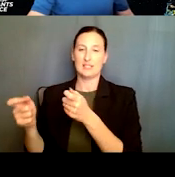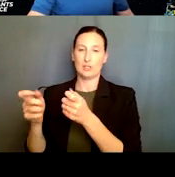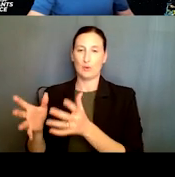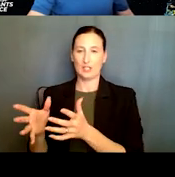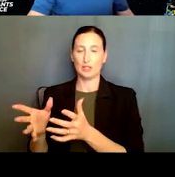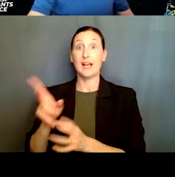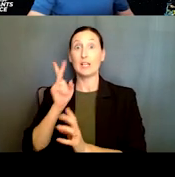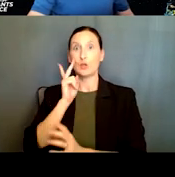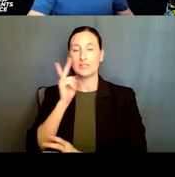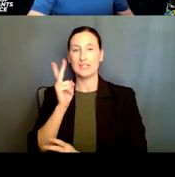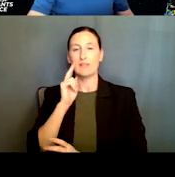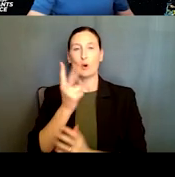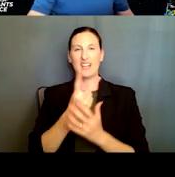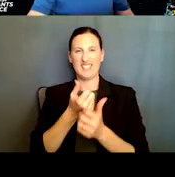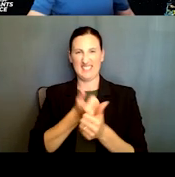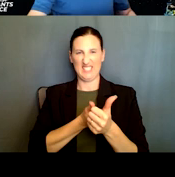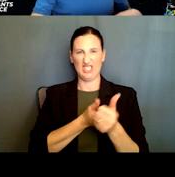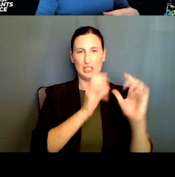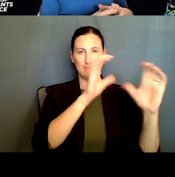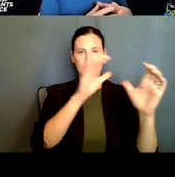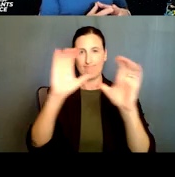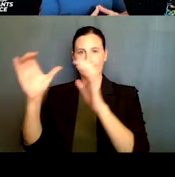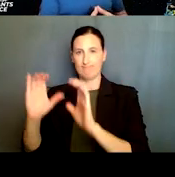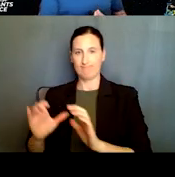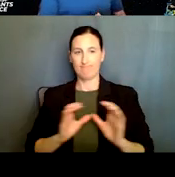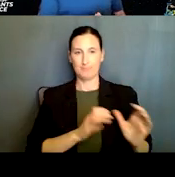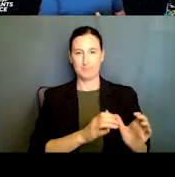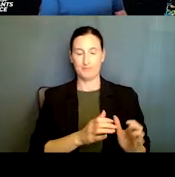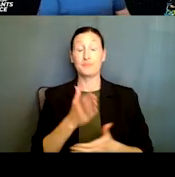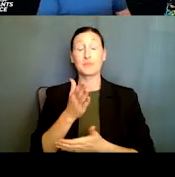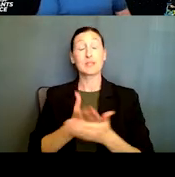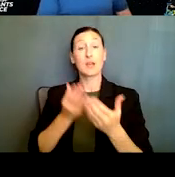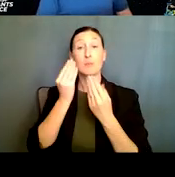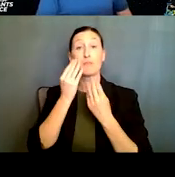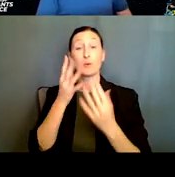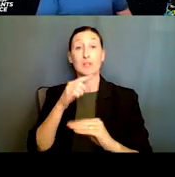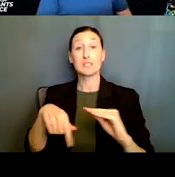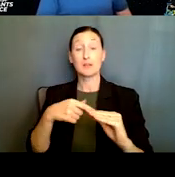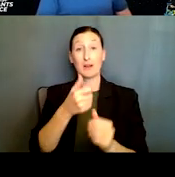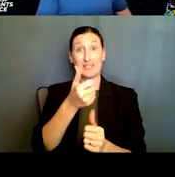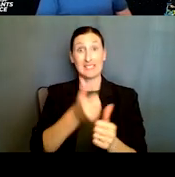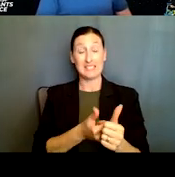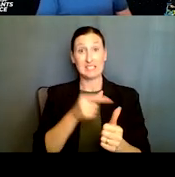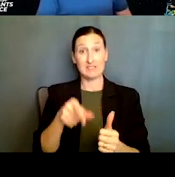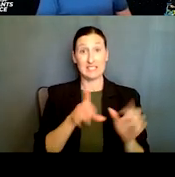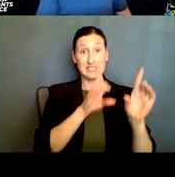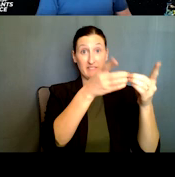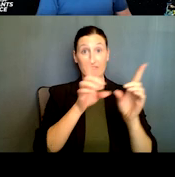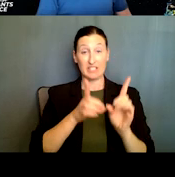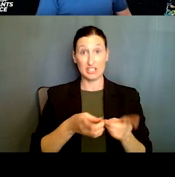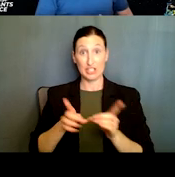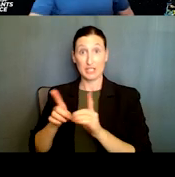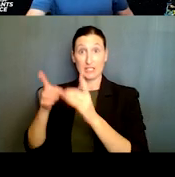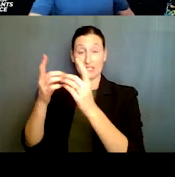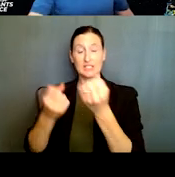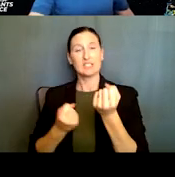division. I'll give you some information about each of these divisions. CCF supports